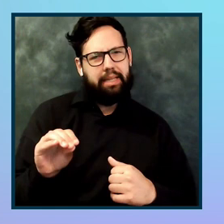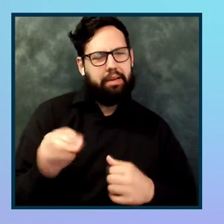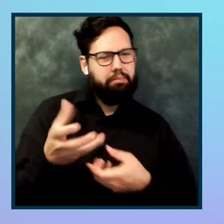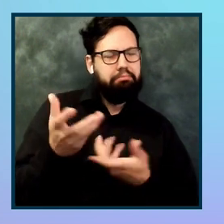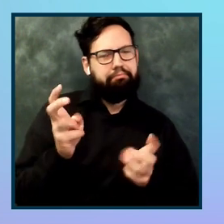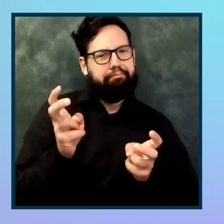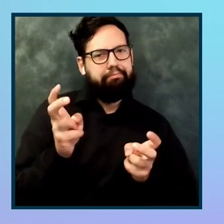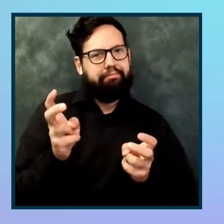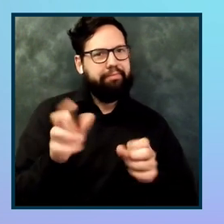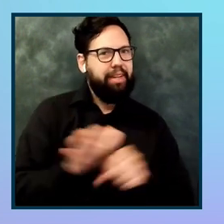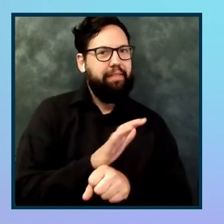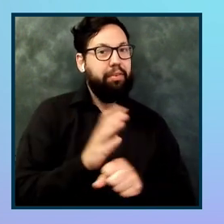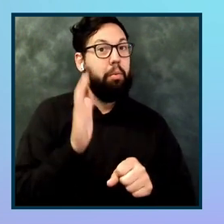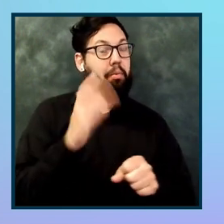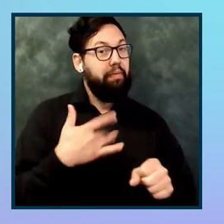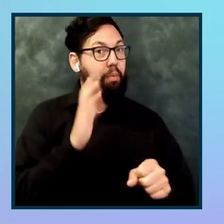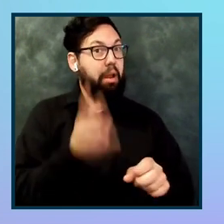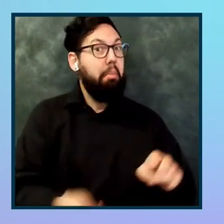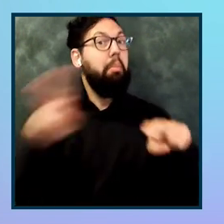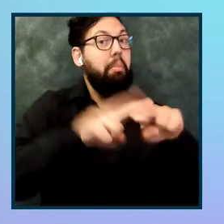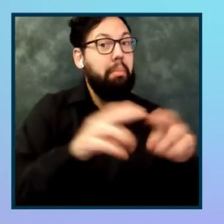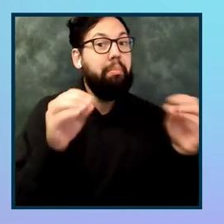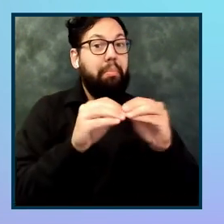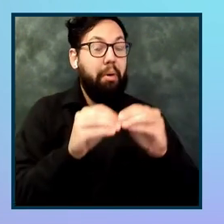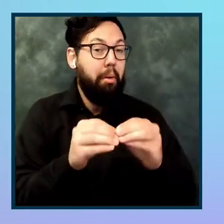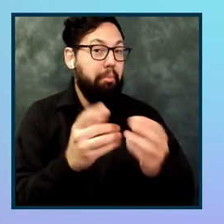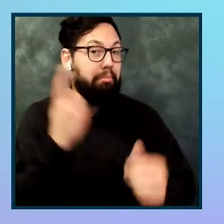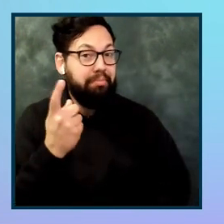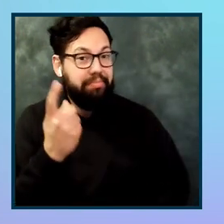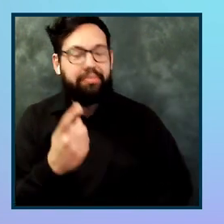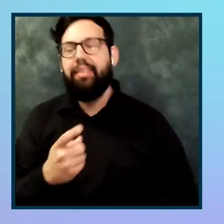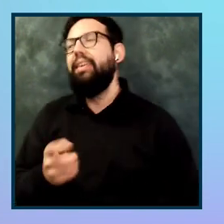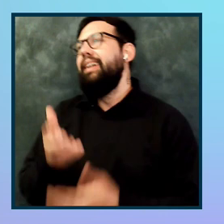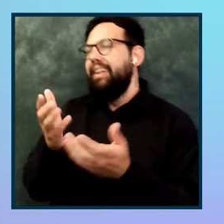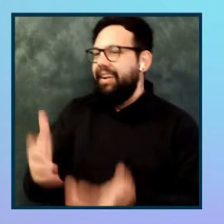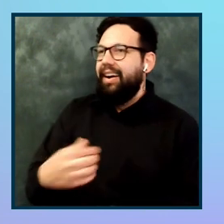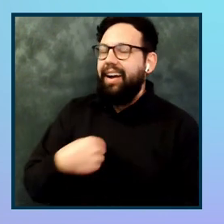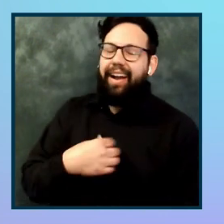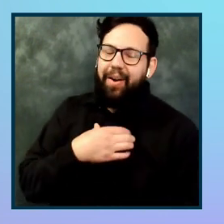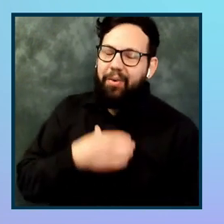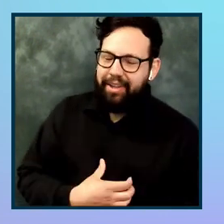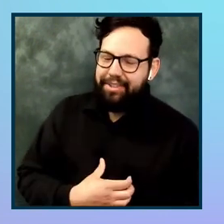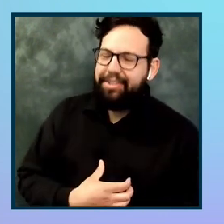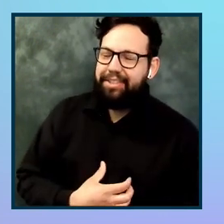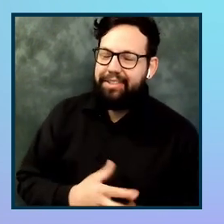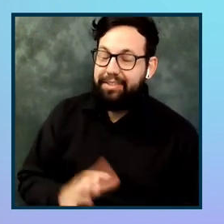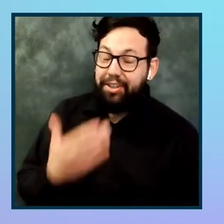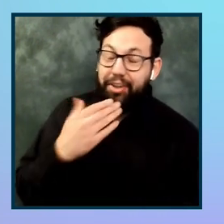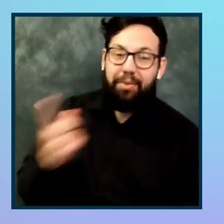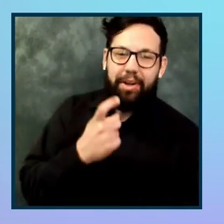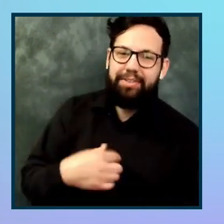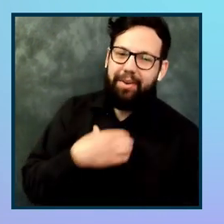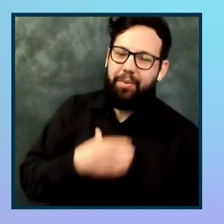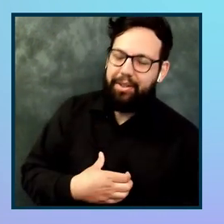It is a great question. I wish we could definitely. I don't think so. It's going